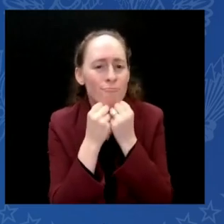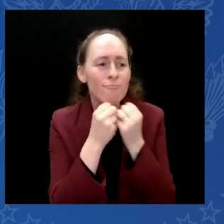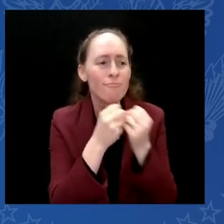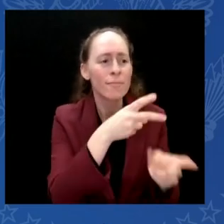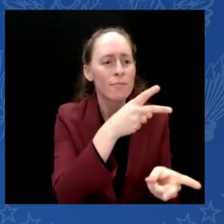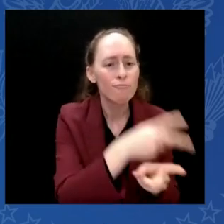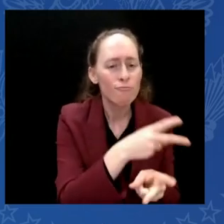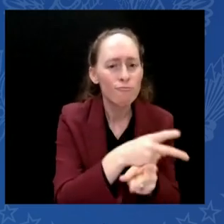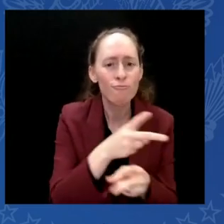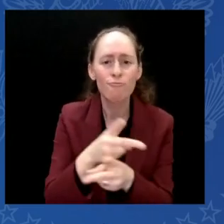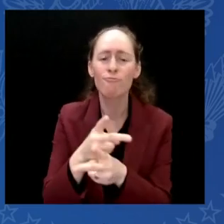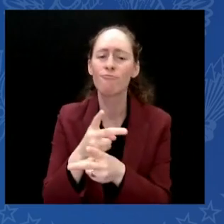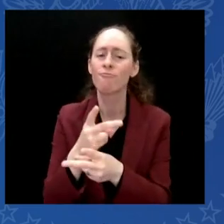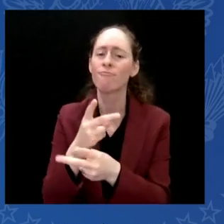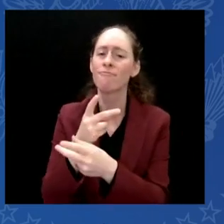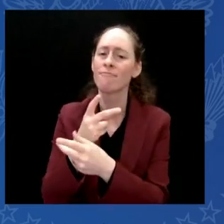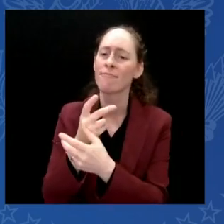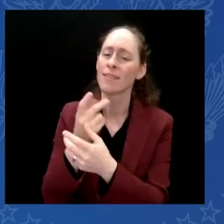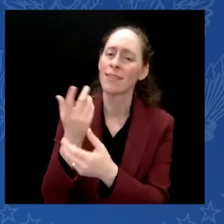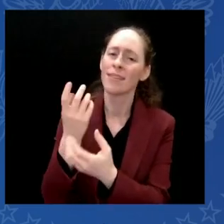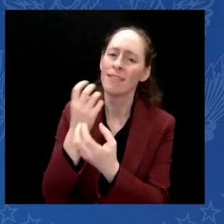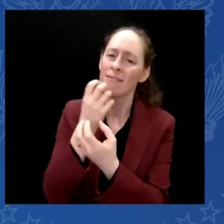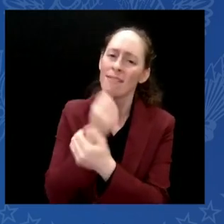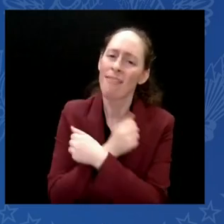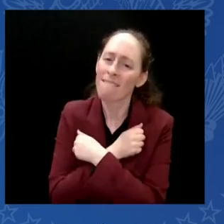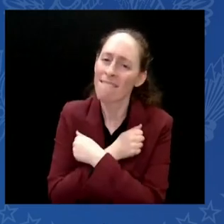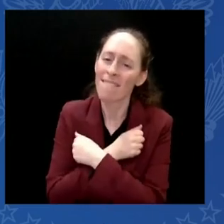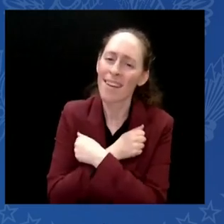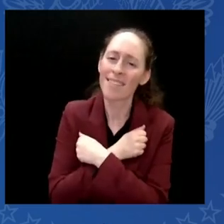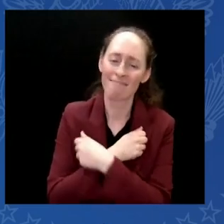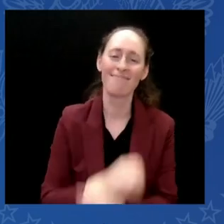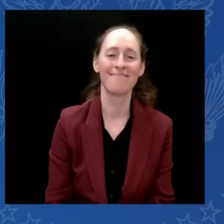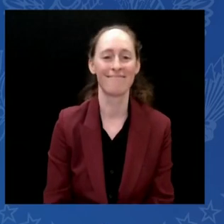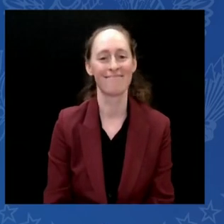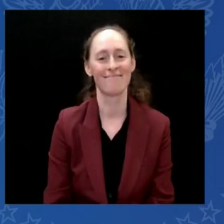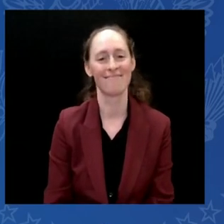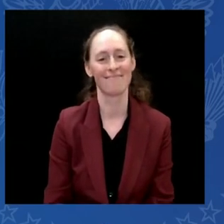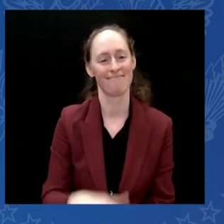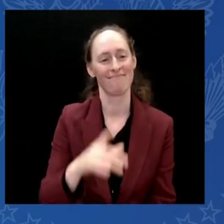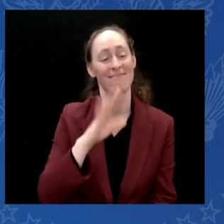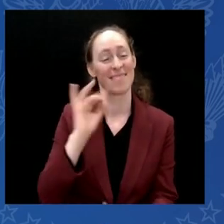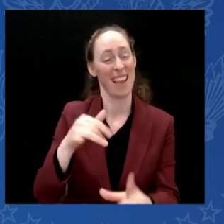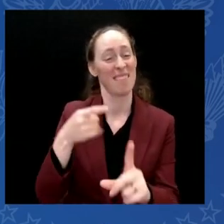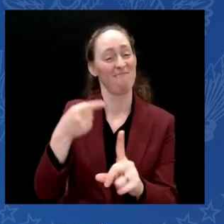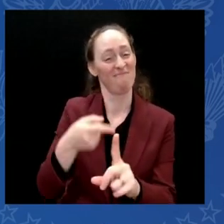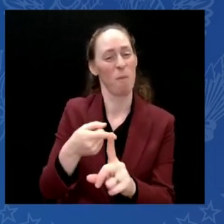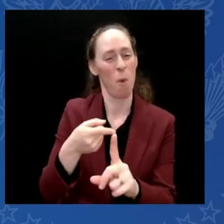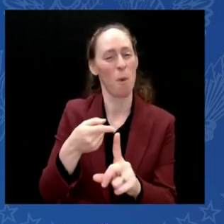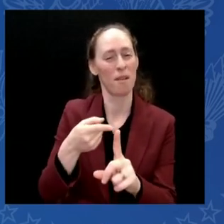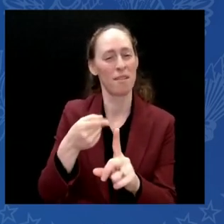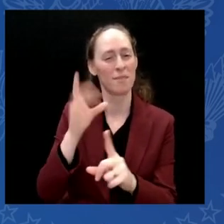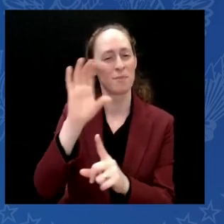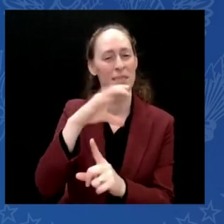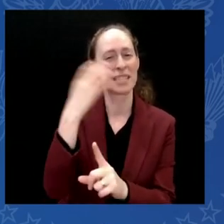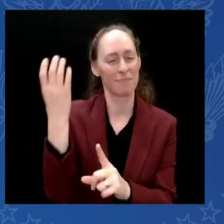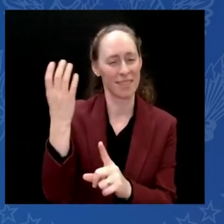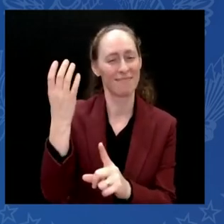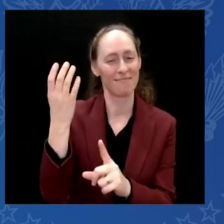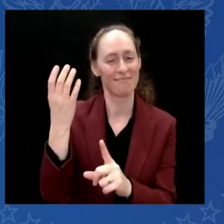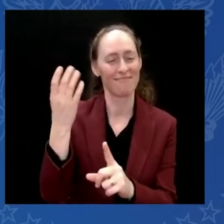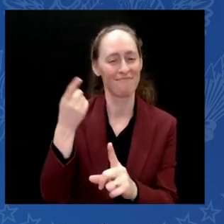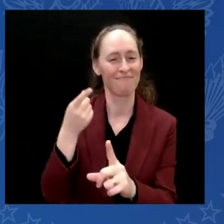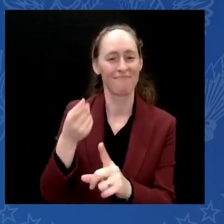is always important, but it's especially important through tough times, like the ones we've been through the past few years.